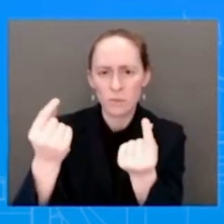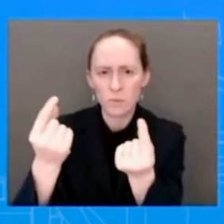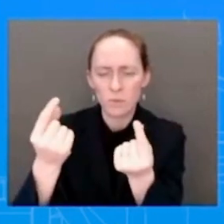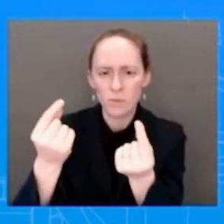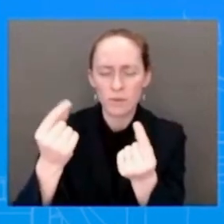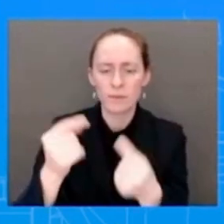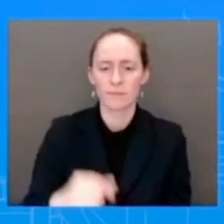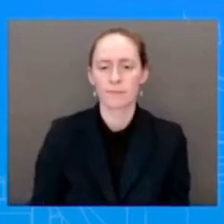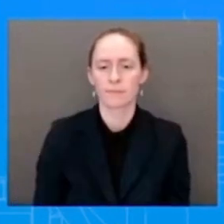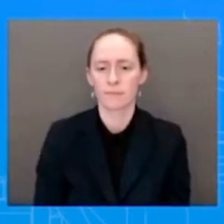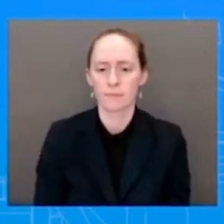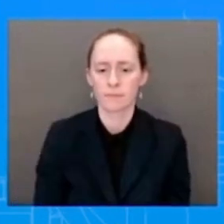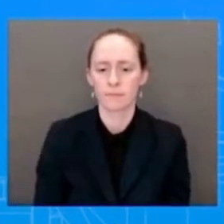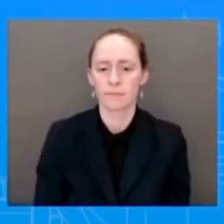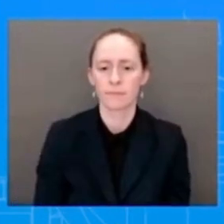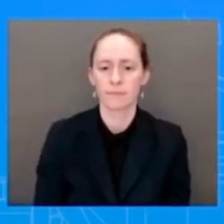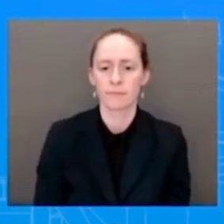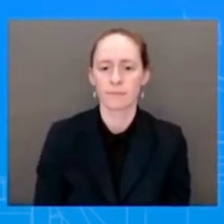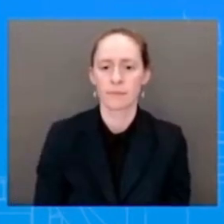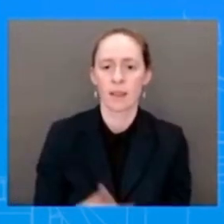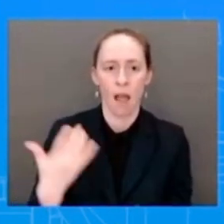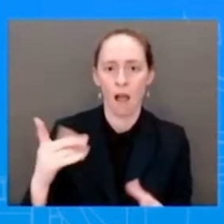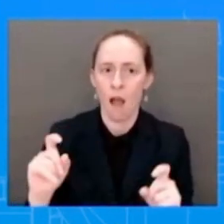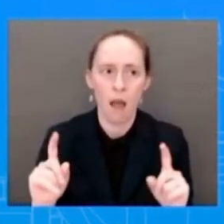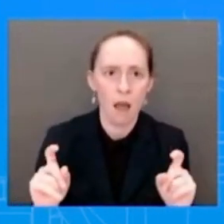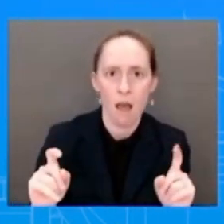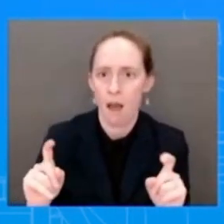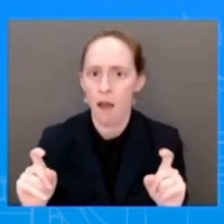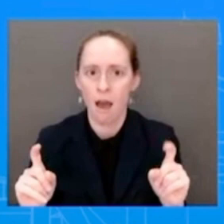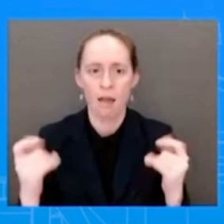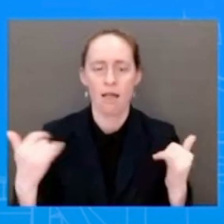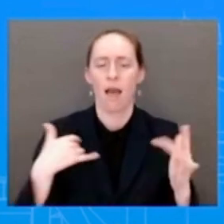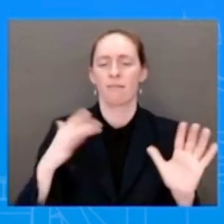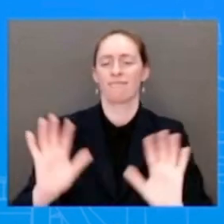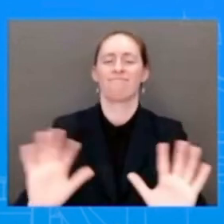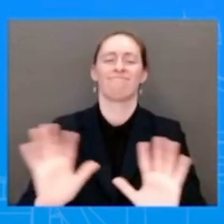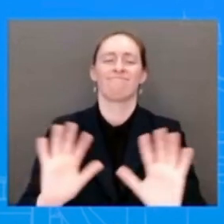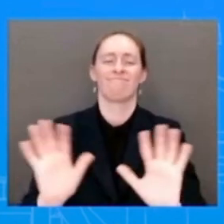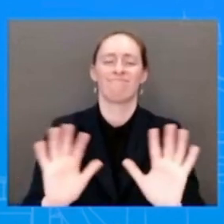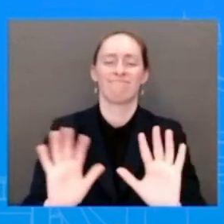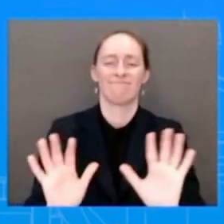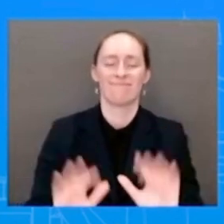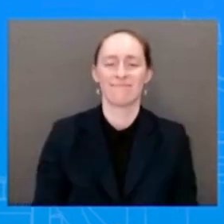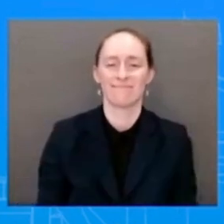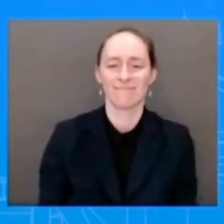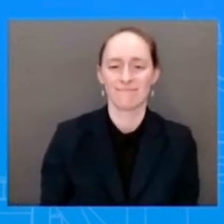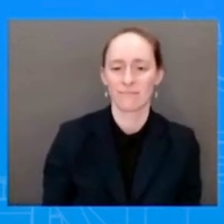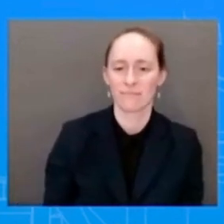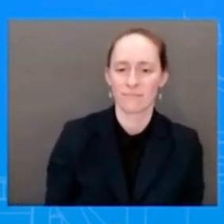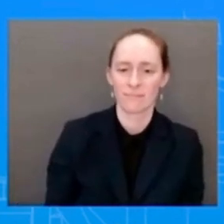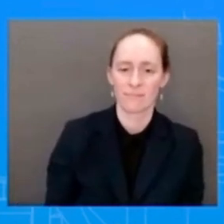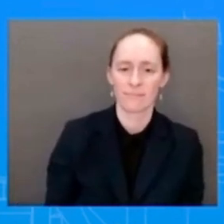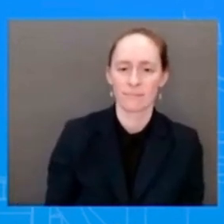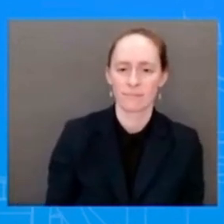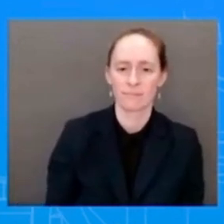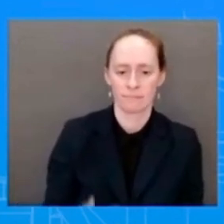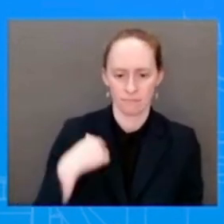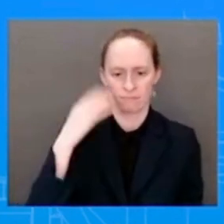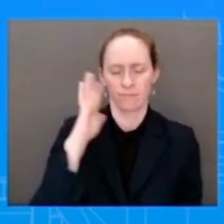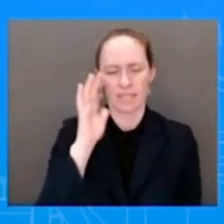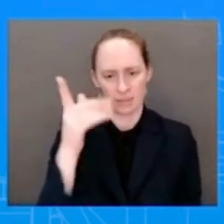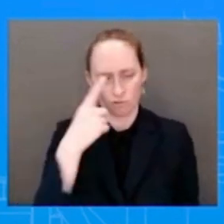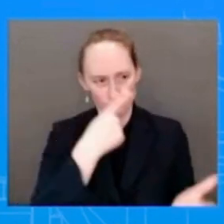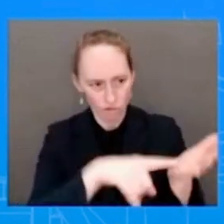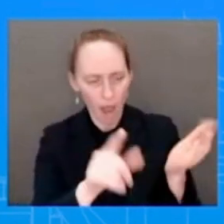actions could be done down the road. What we're going to ask the speaker, as we have in our letter, as we have